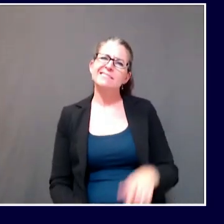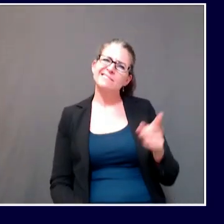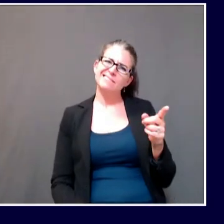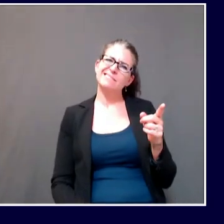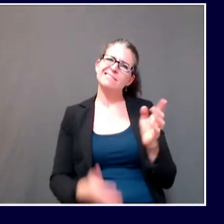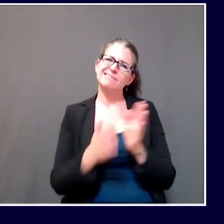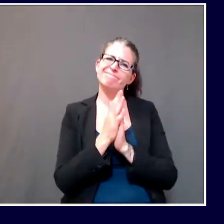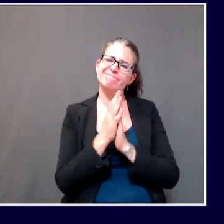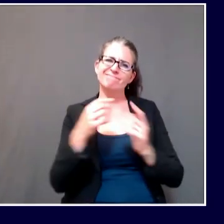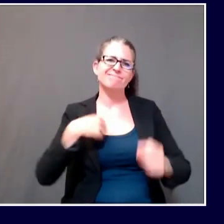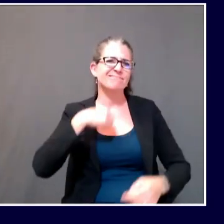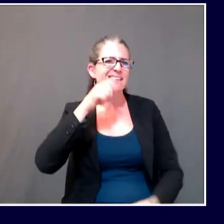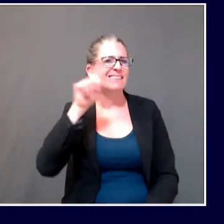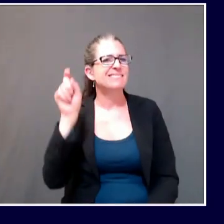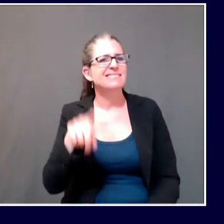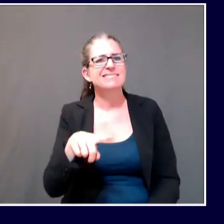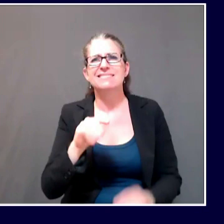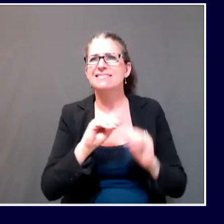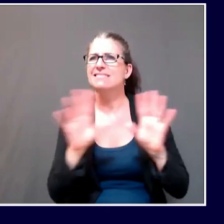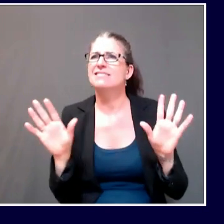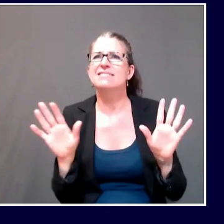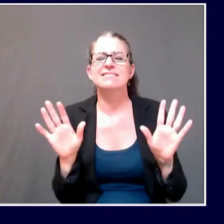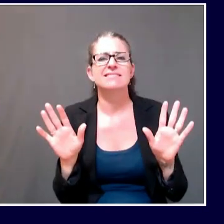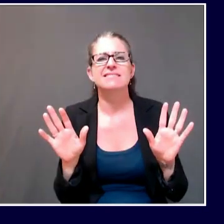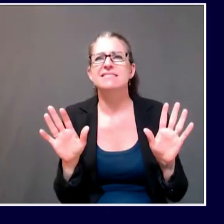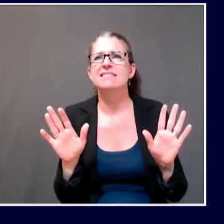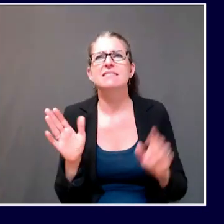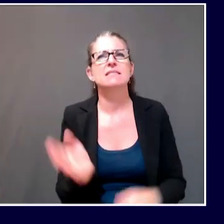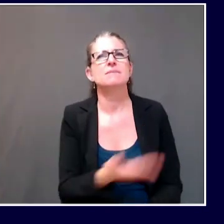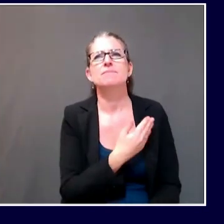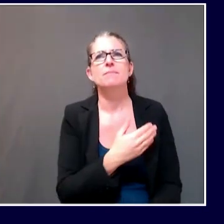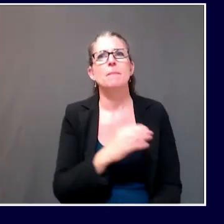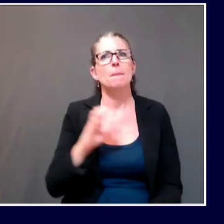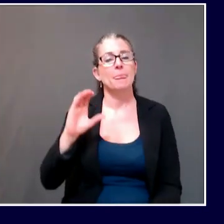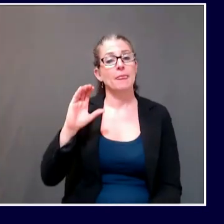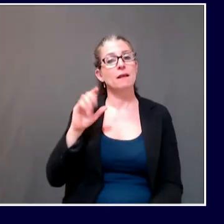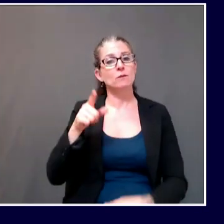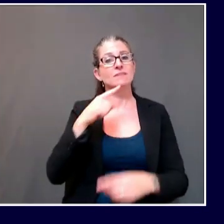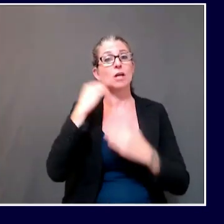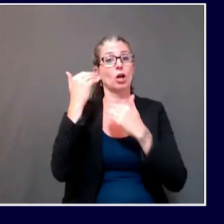curtailments to state funding to health care programs would still be on the table?